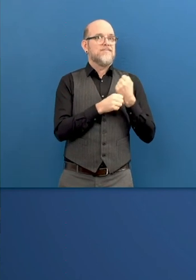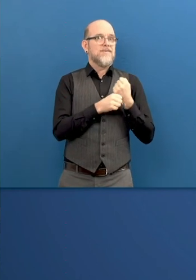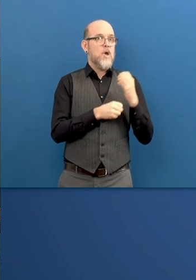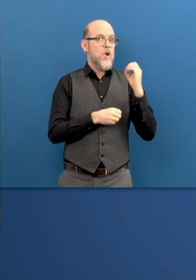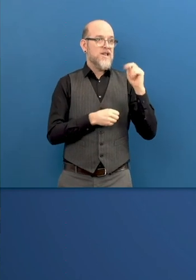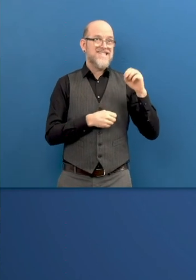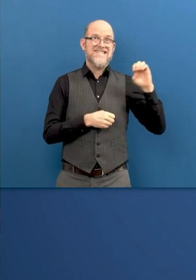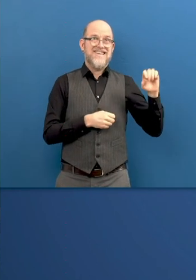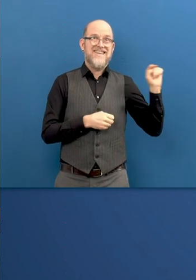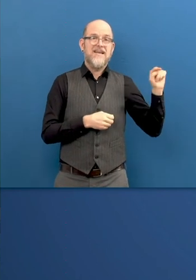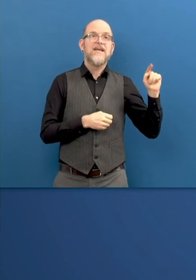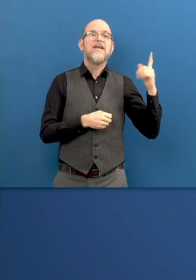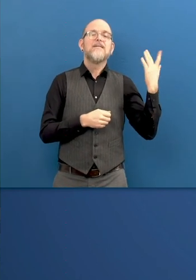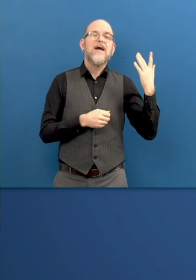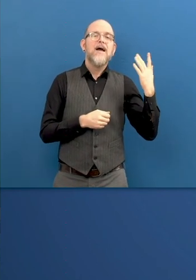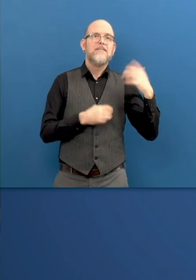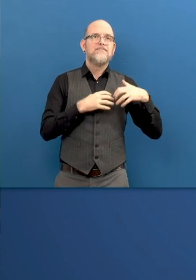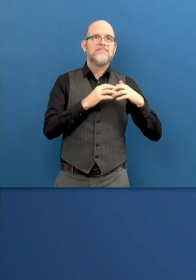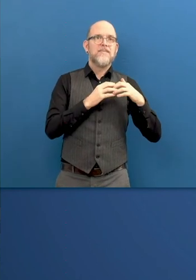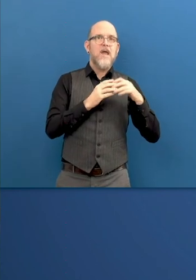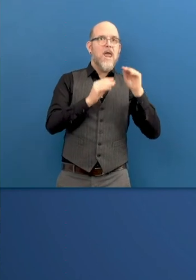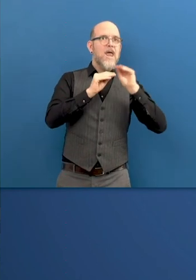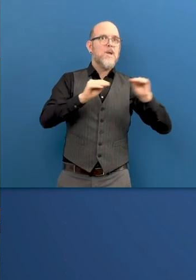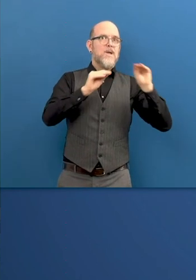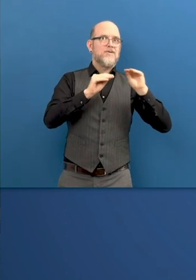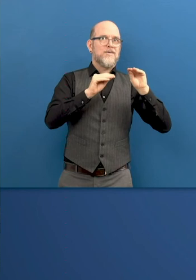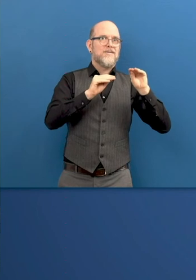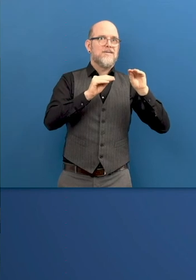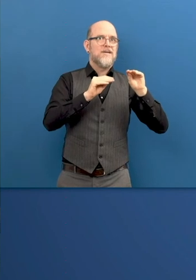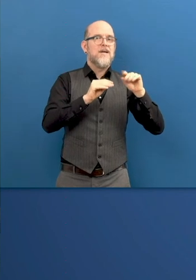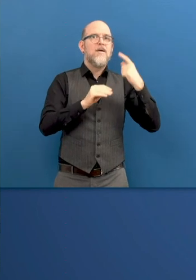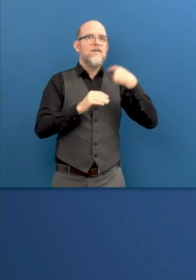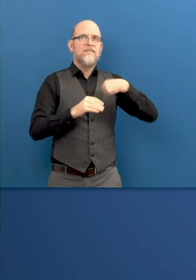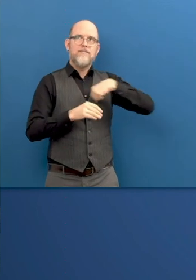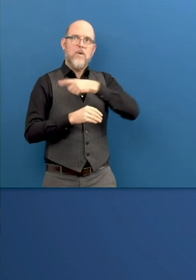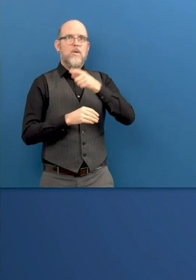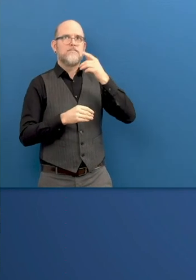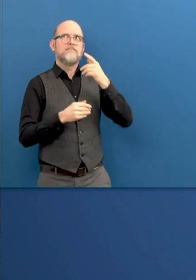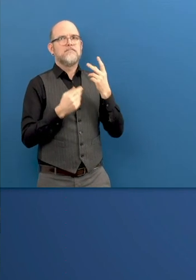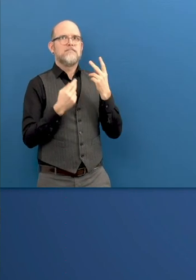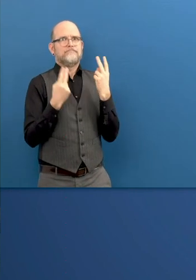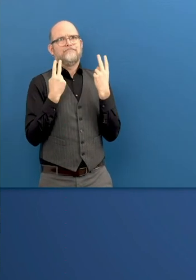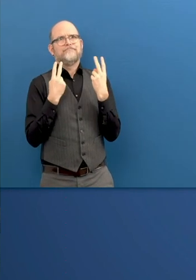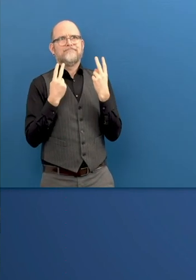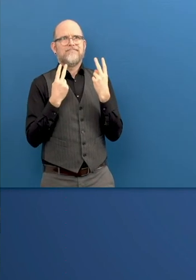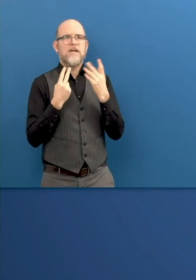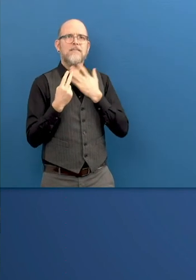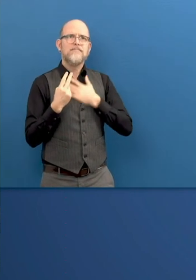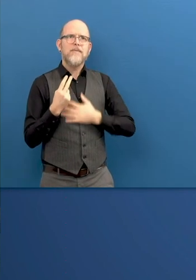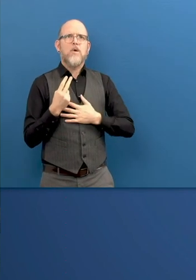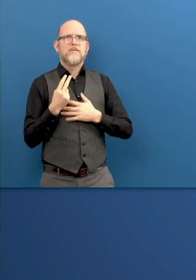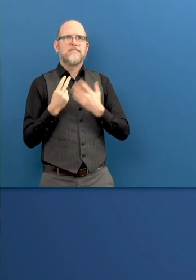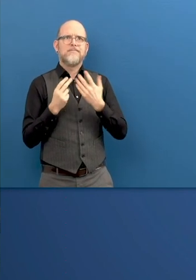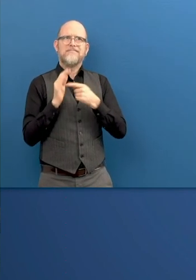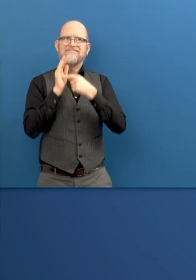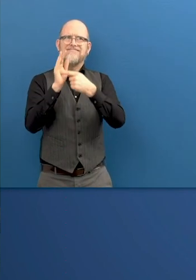and you have also mentioned this, to ensure that no one is left behind. And to help